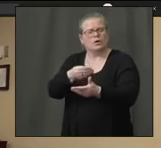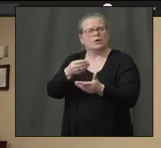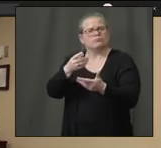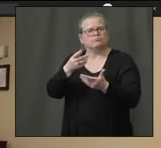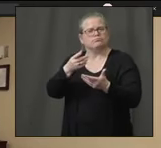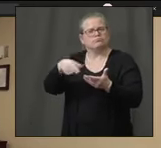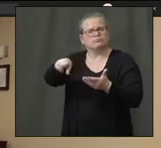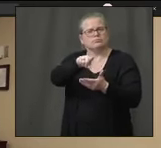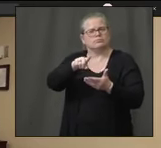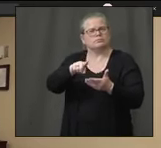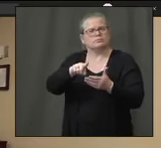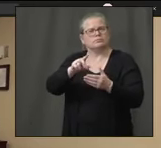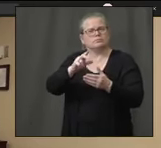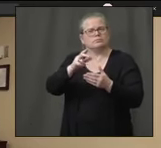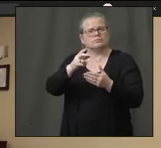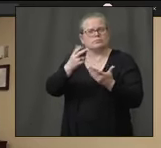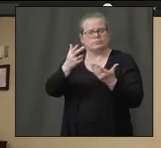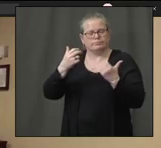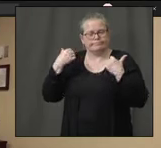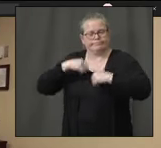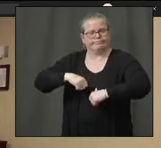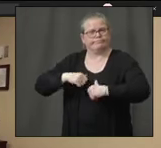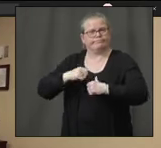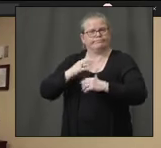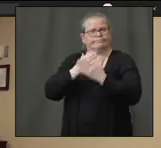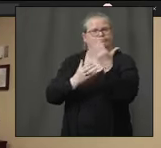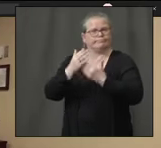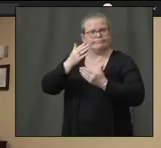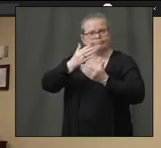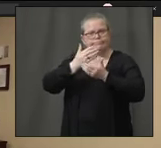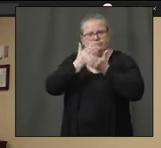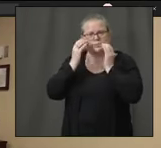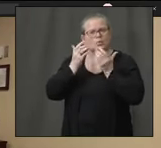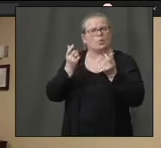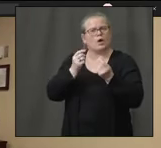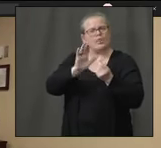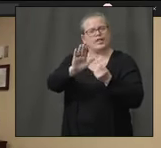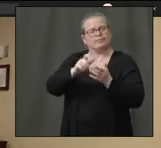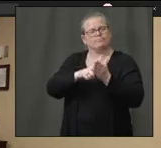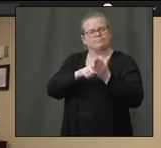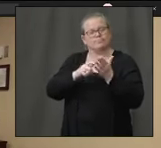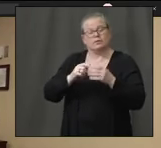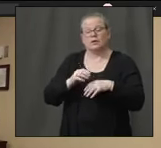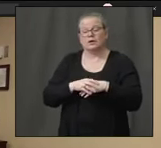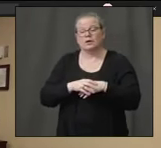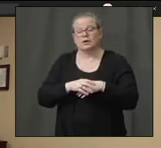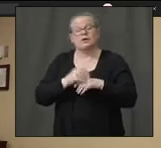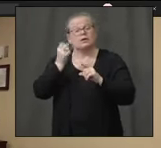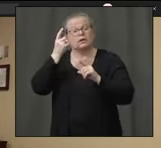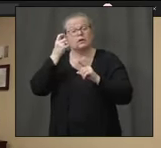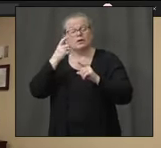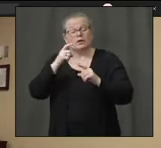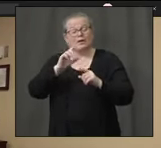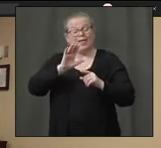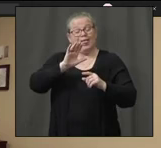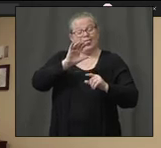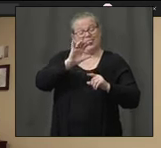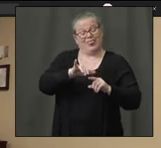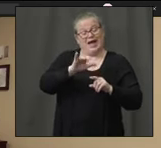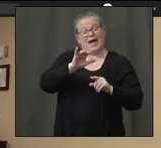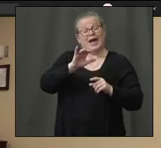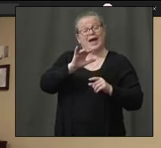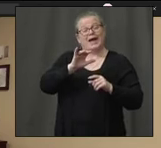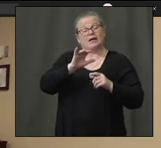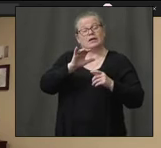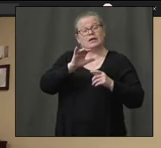the risk when we do the nasal swabs is that the potential for aerosolized virus at that